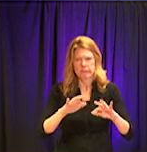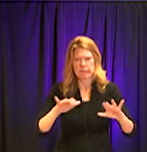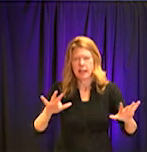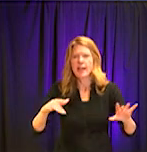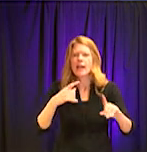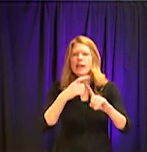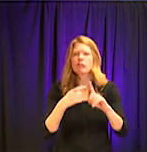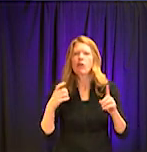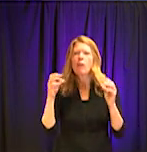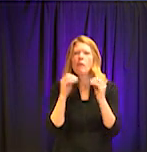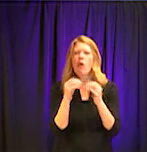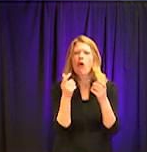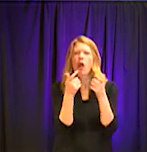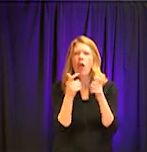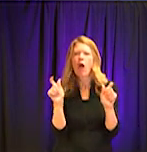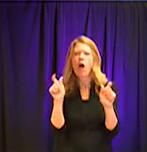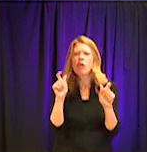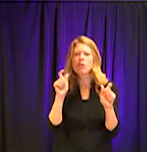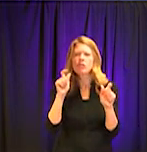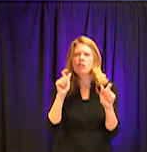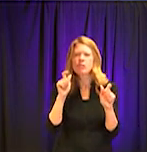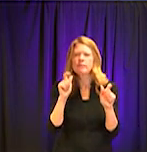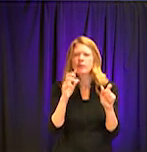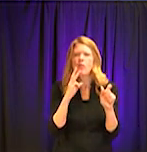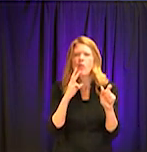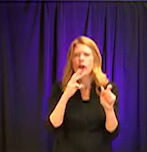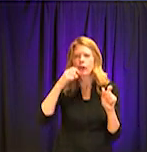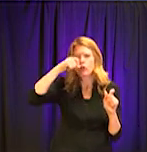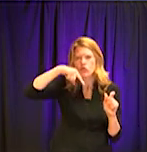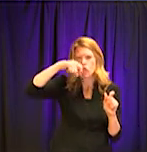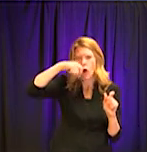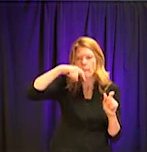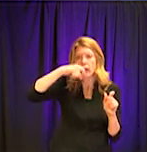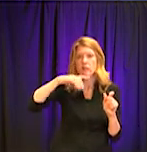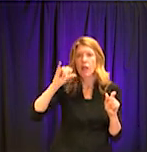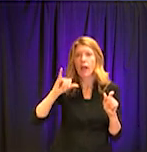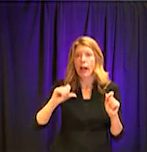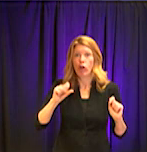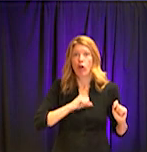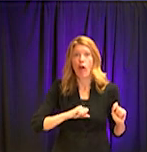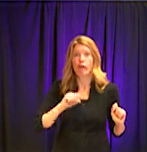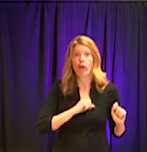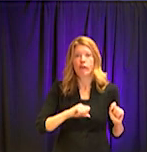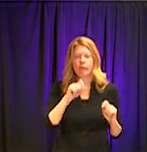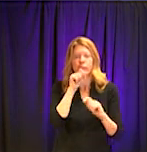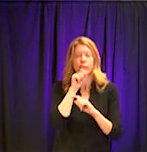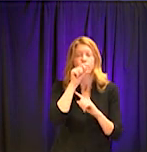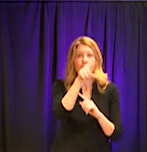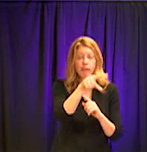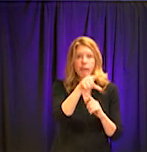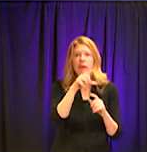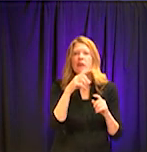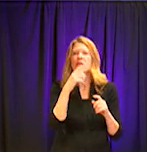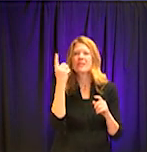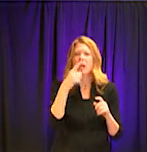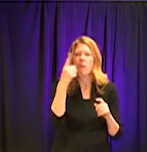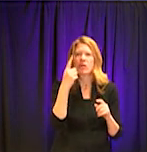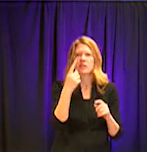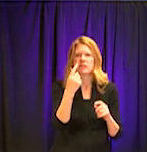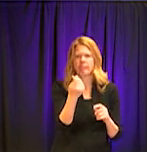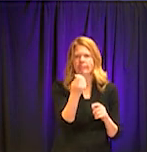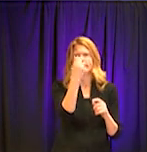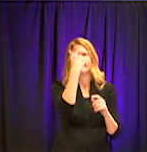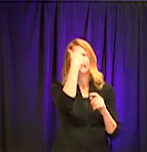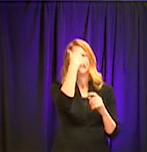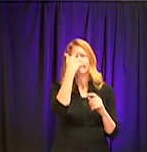if you coughed into somebody's face and those droplets got in their nose and mouth, that would be the primary way by which it's